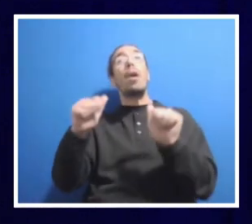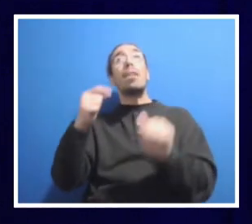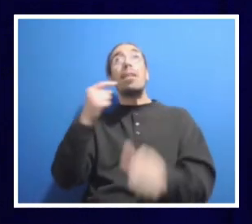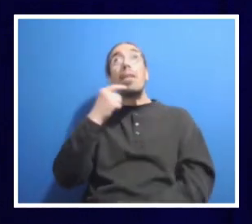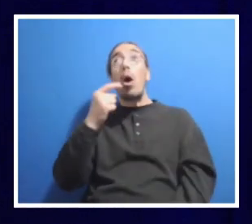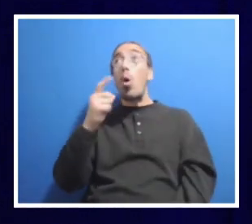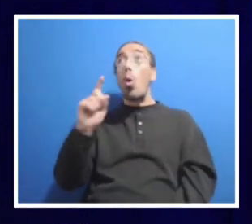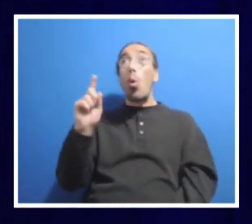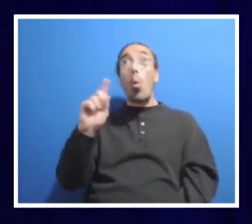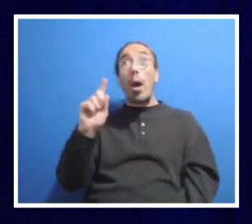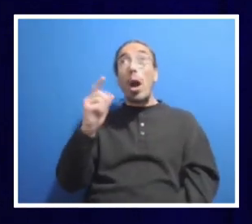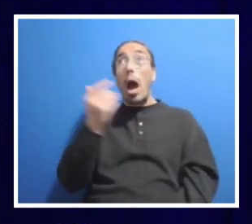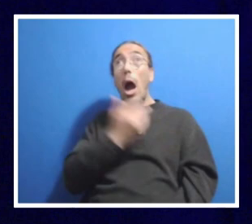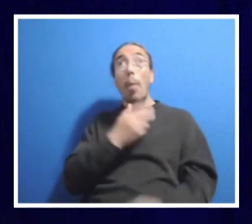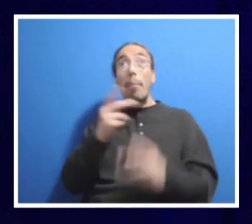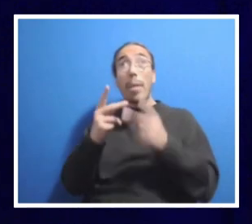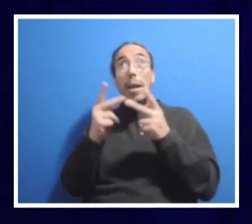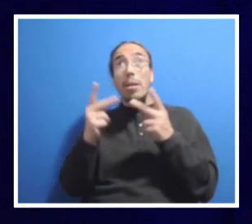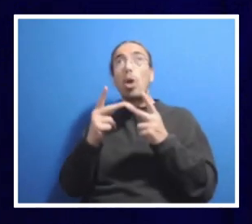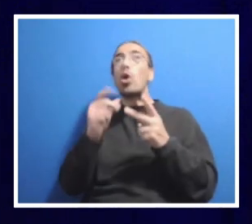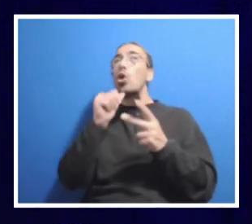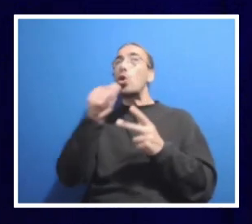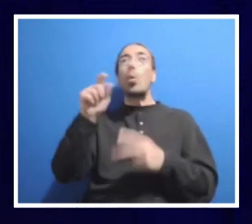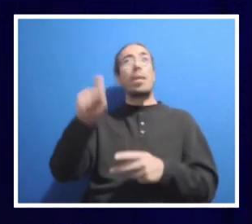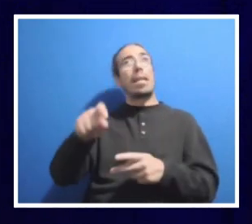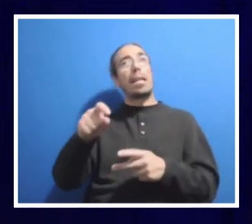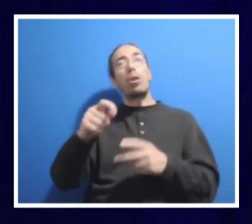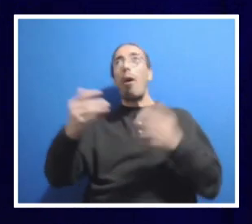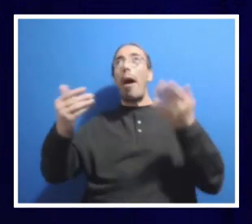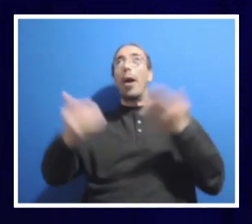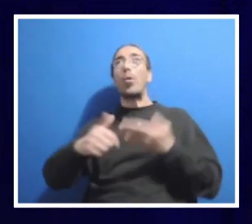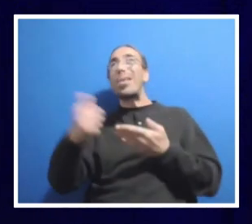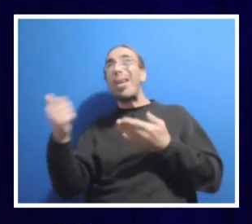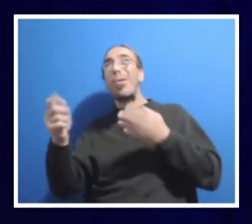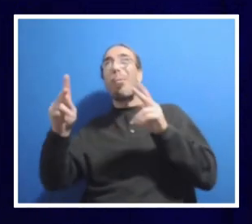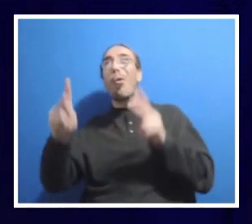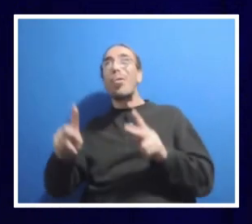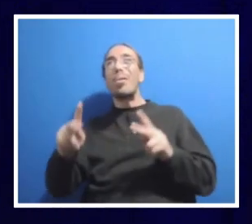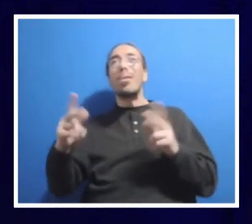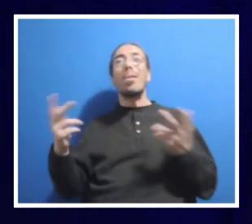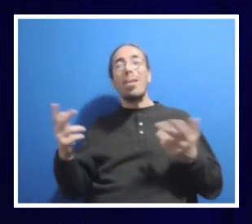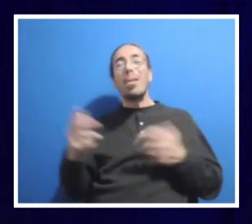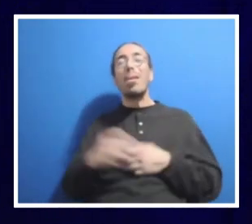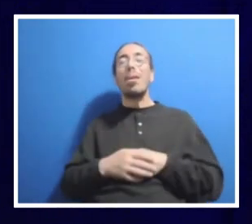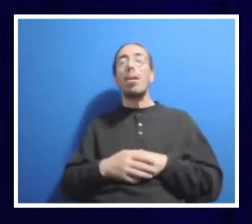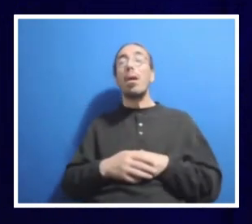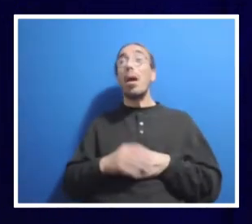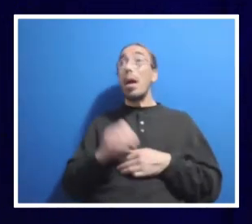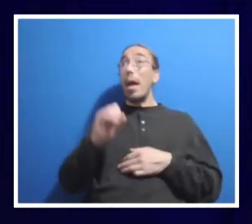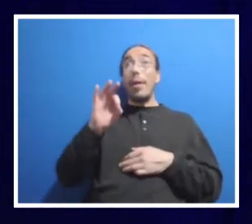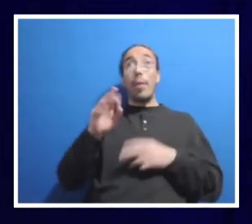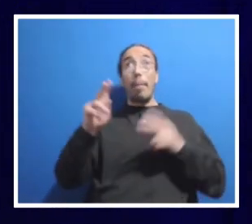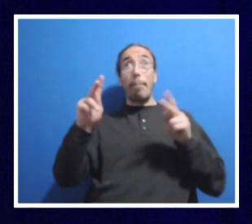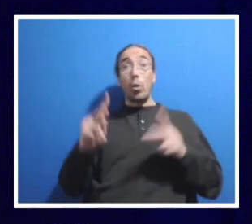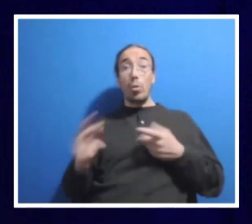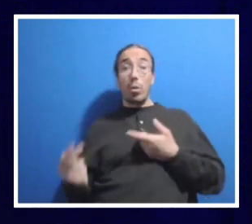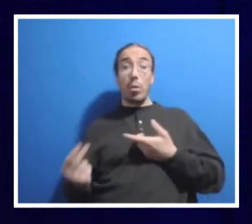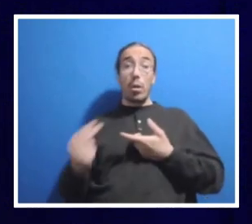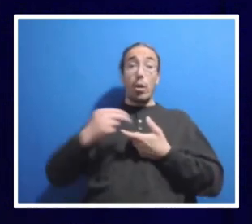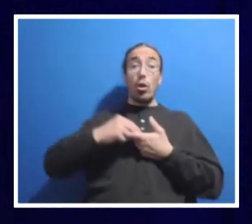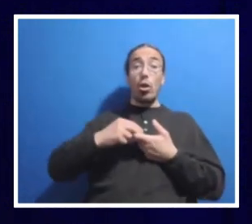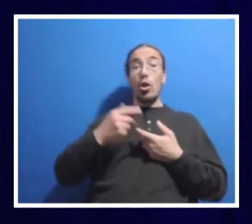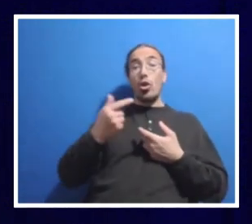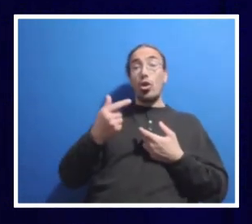places we do not need to hire another person. So with somebody stepping into the interim GC role, we have